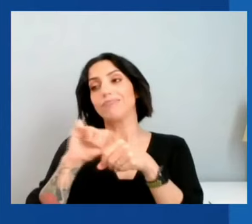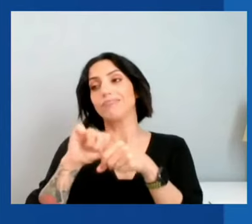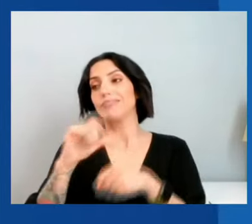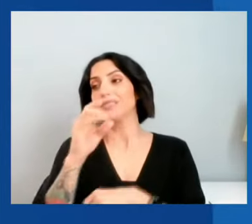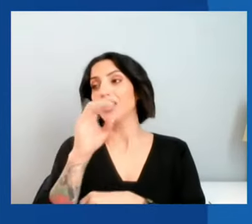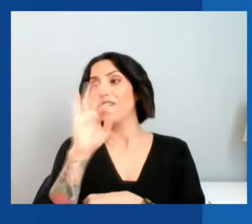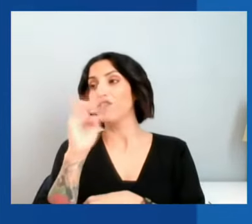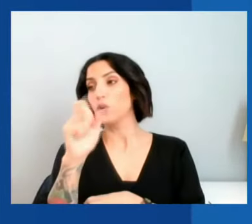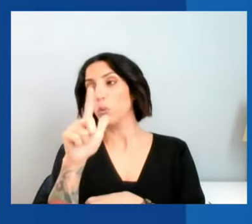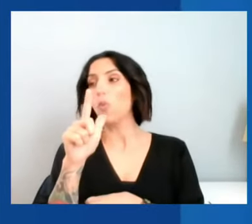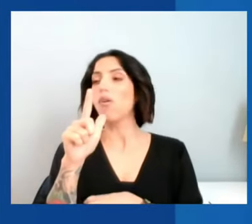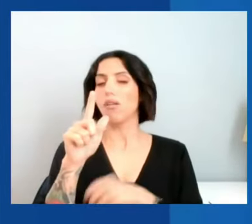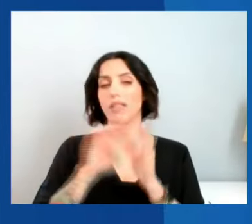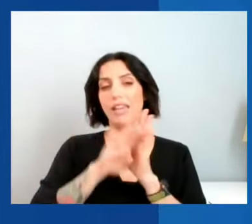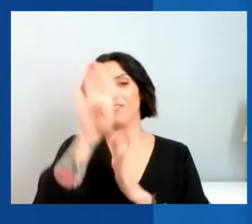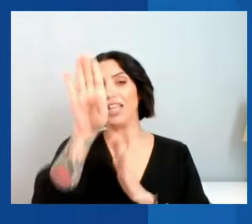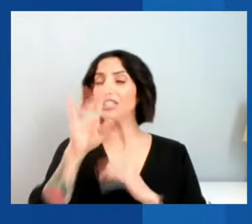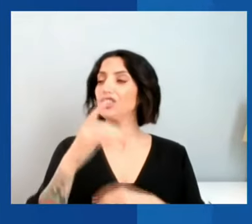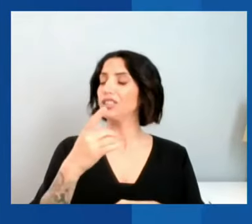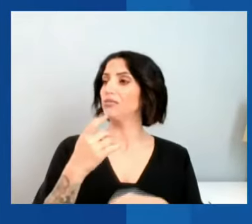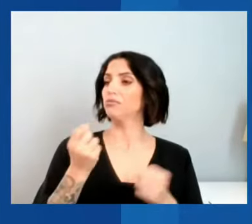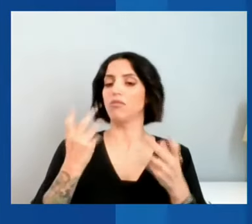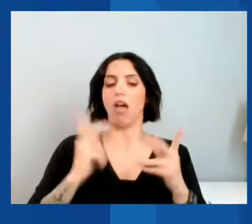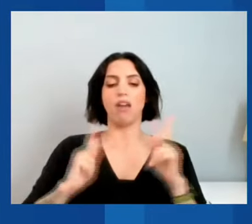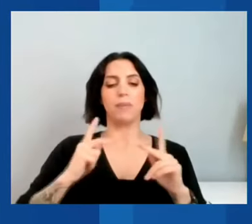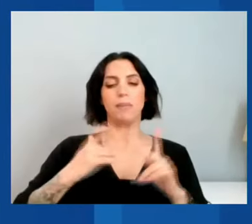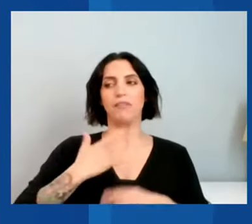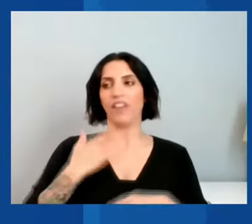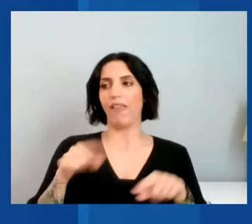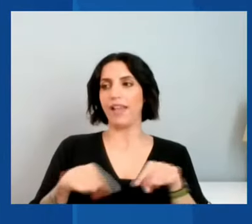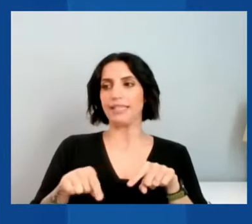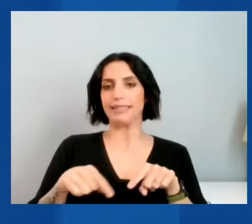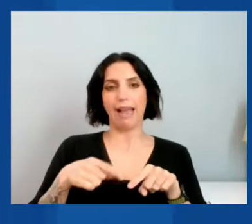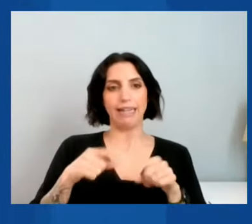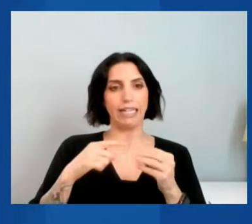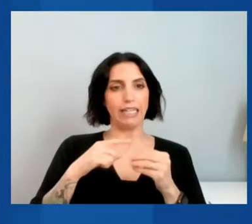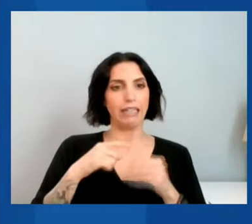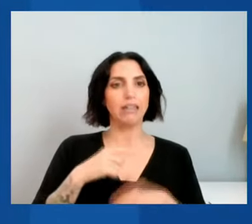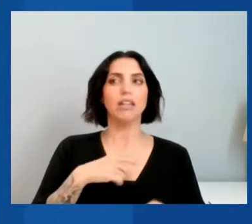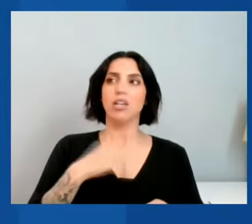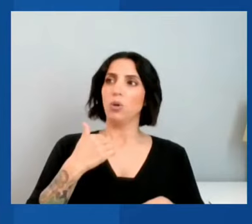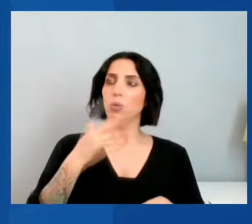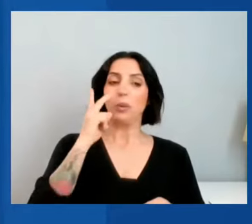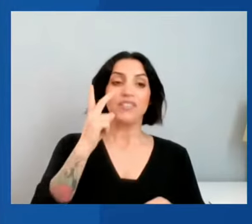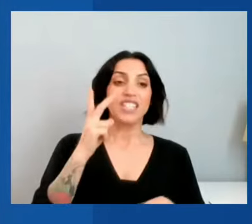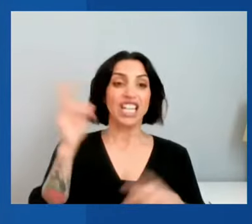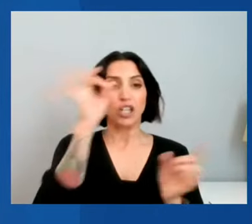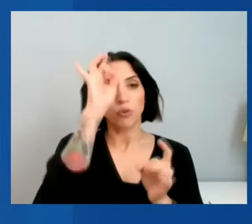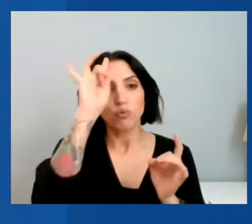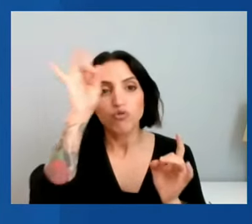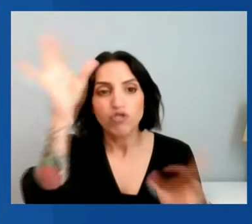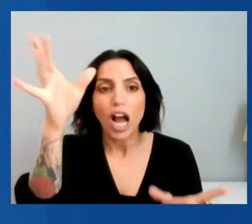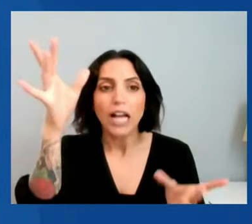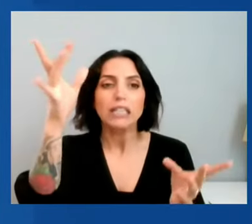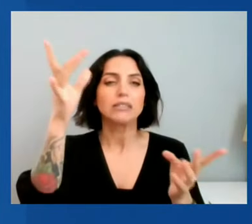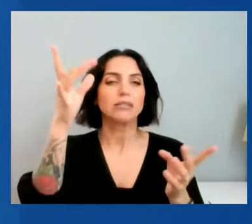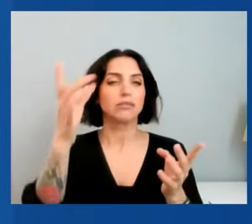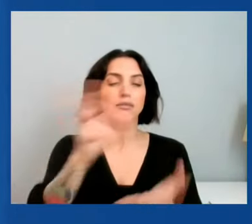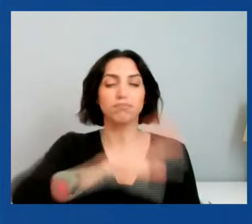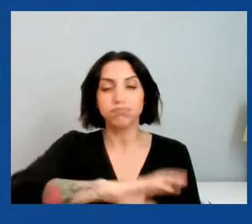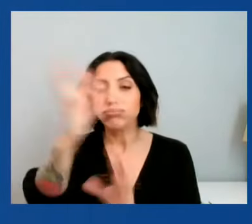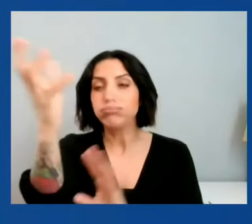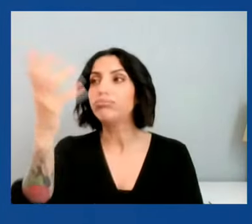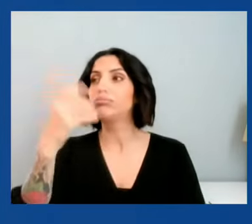combination. The last time we saw this, we had riots in many countries. We had, you know, a situation that led to the Arab Spring.